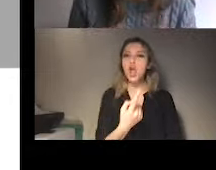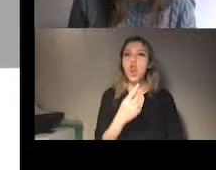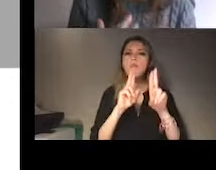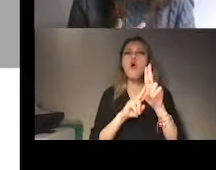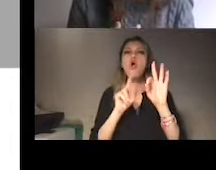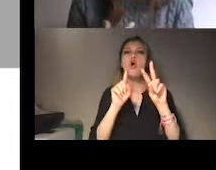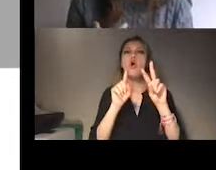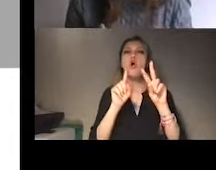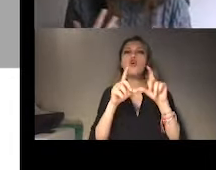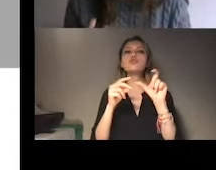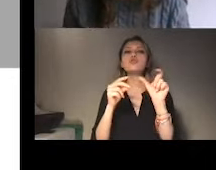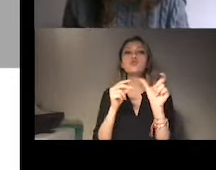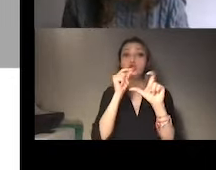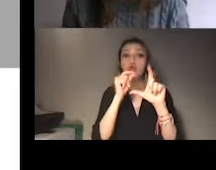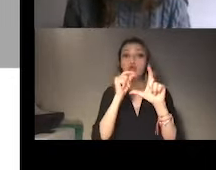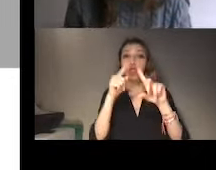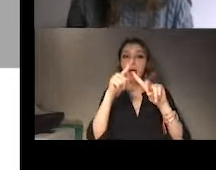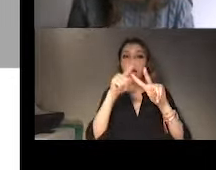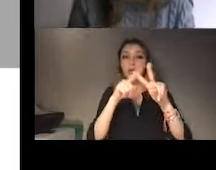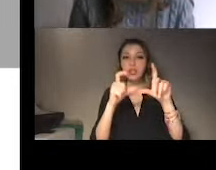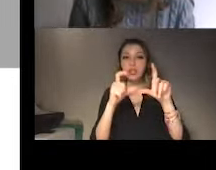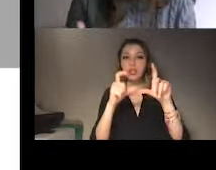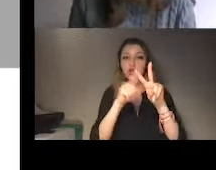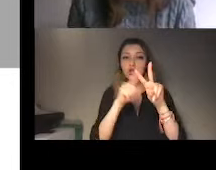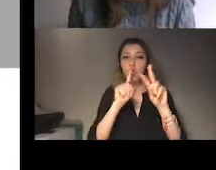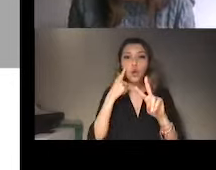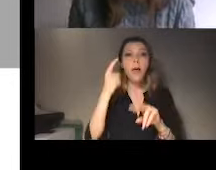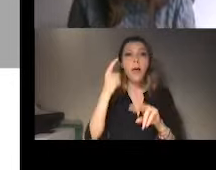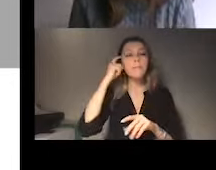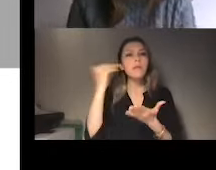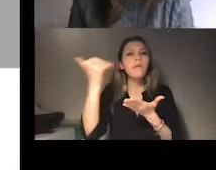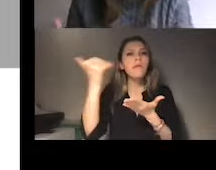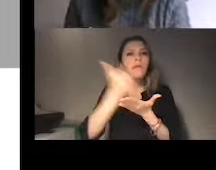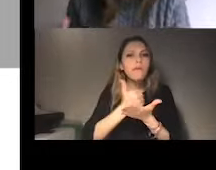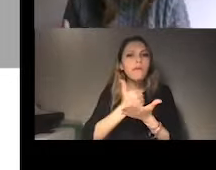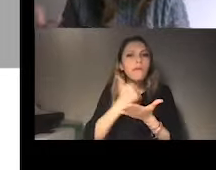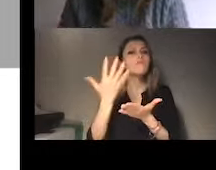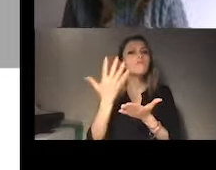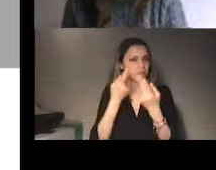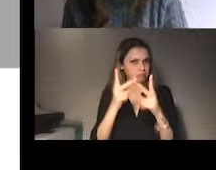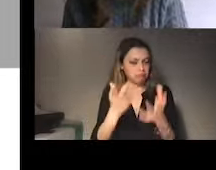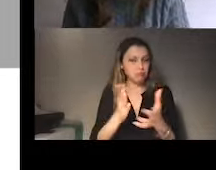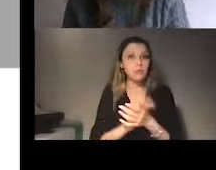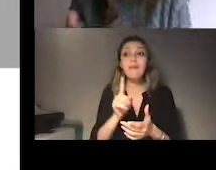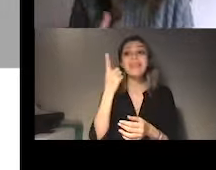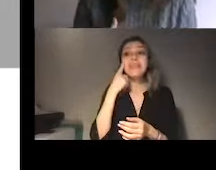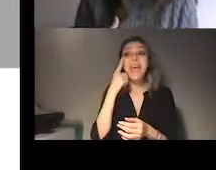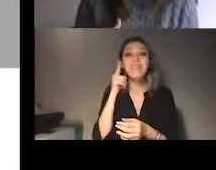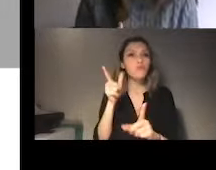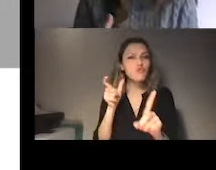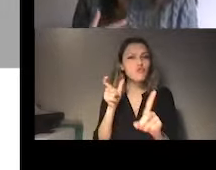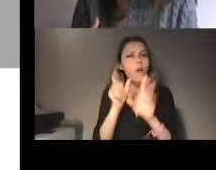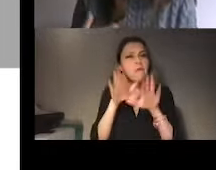measures taken from the states have been working or maybe if they are successful or not